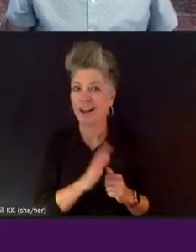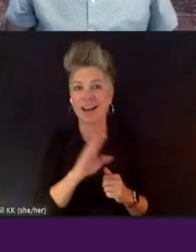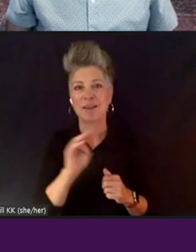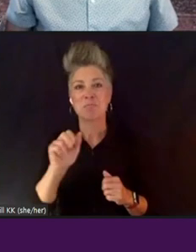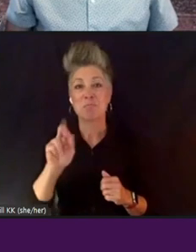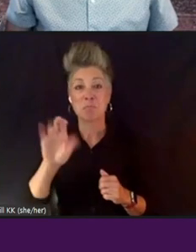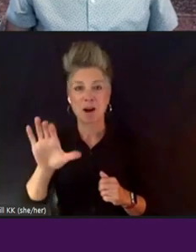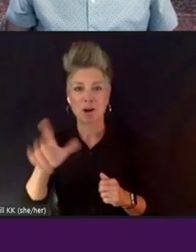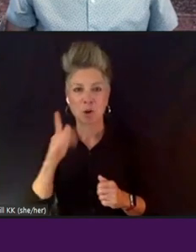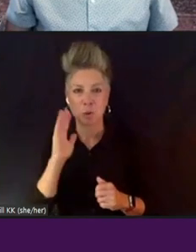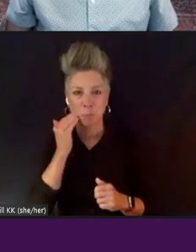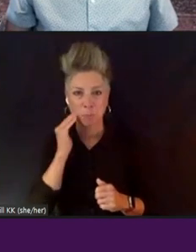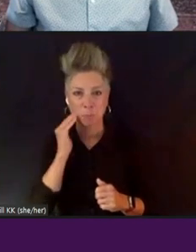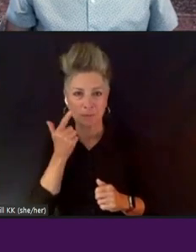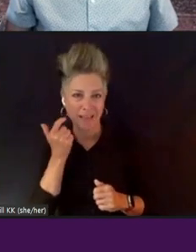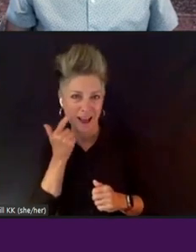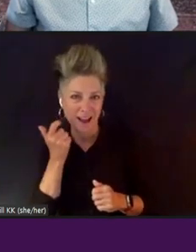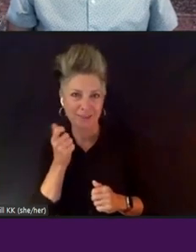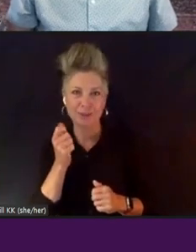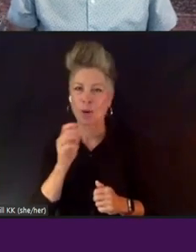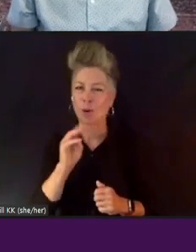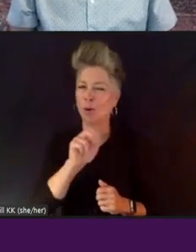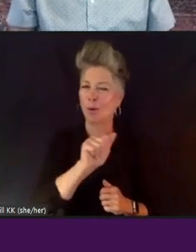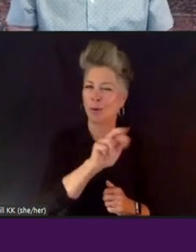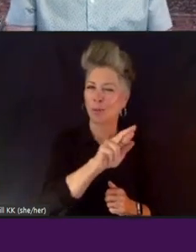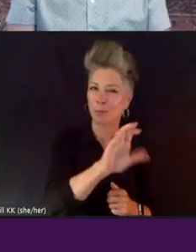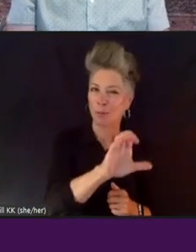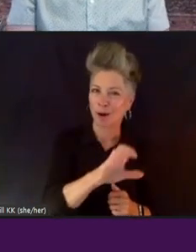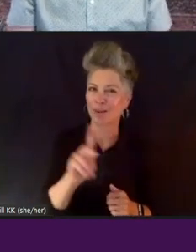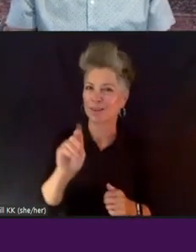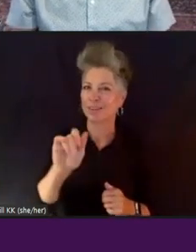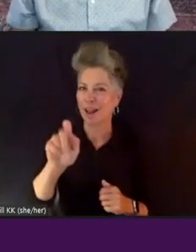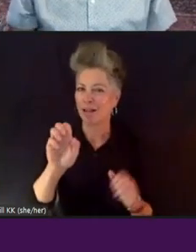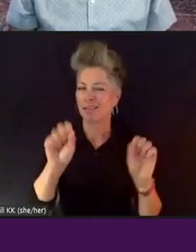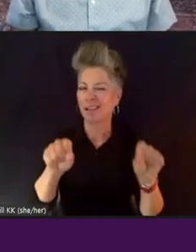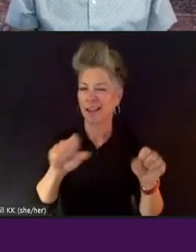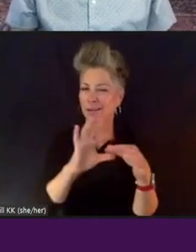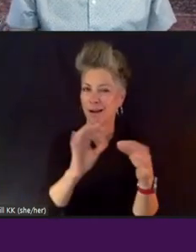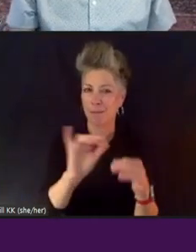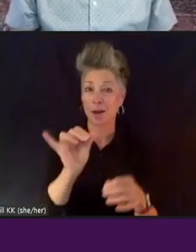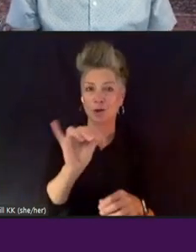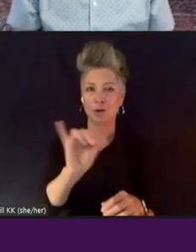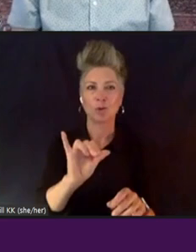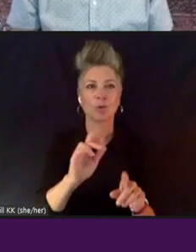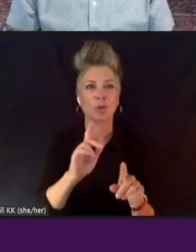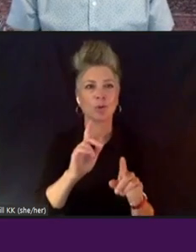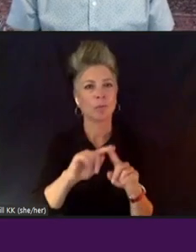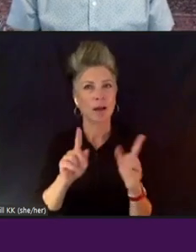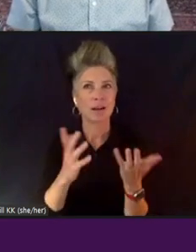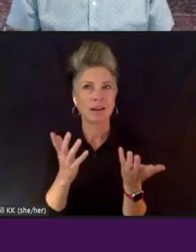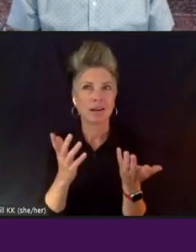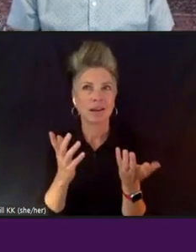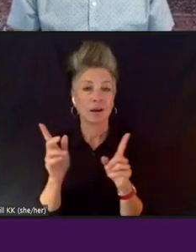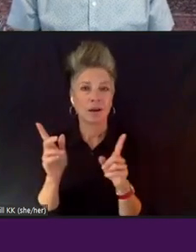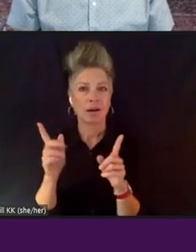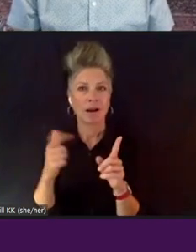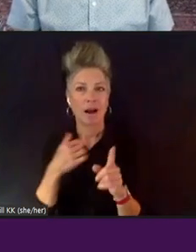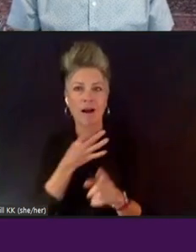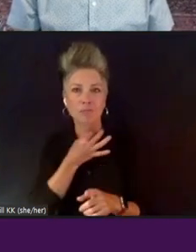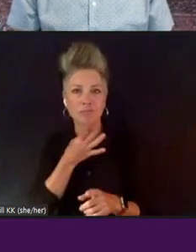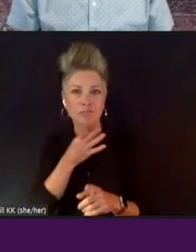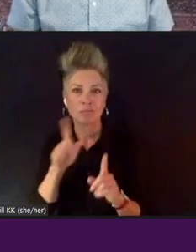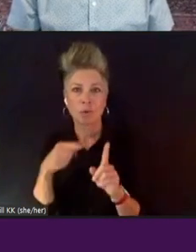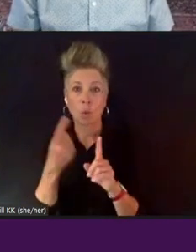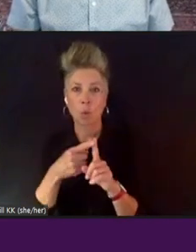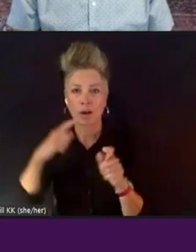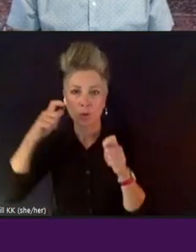so Mark and Dale can weigh in after about, um, you know, when filmmakers engage. And, and I think it's the answer, the short answer